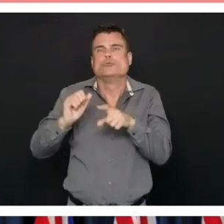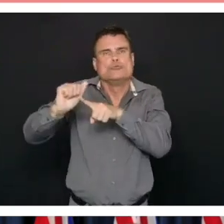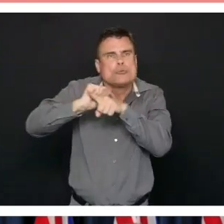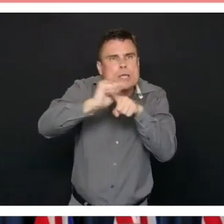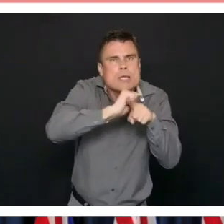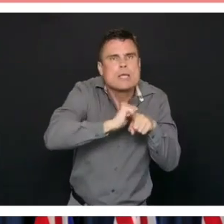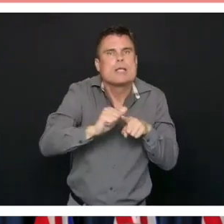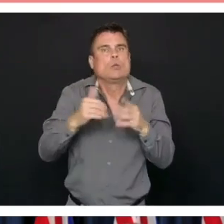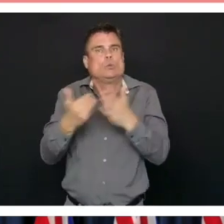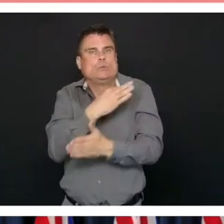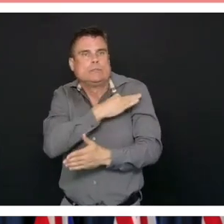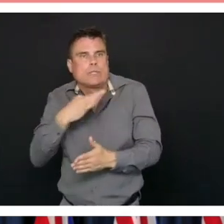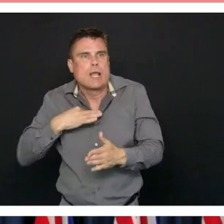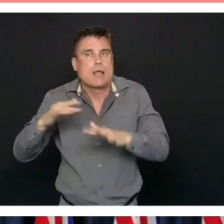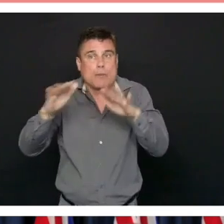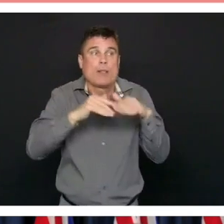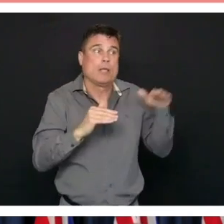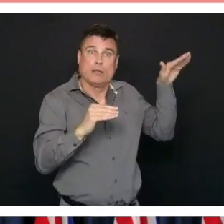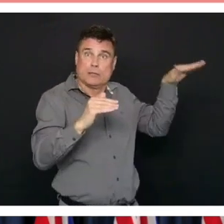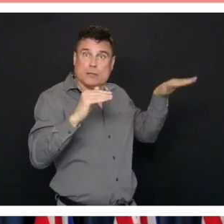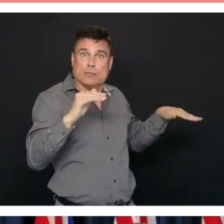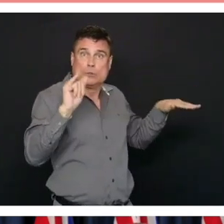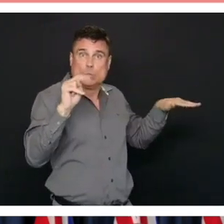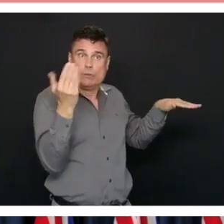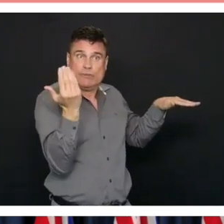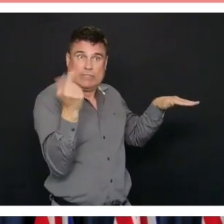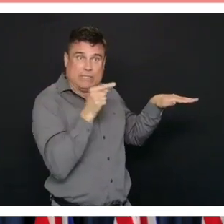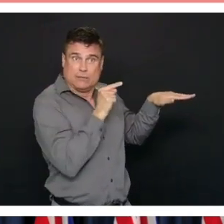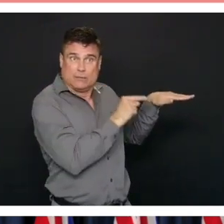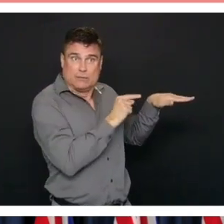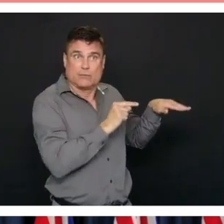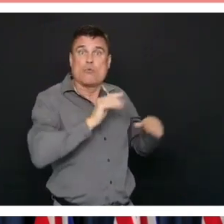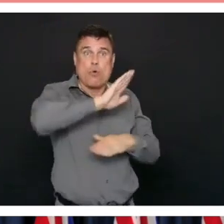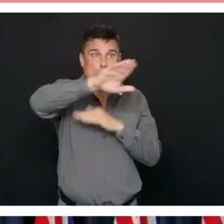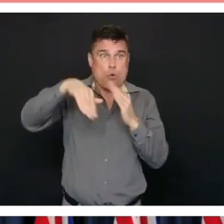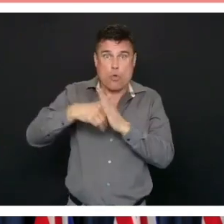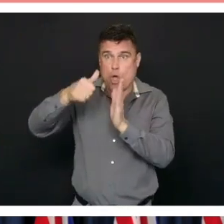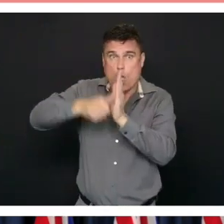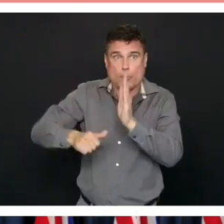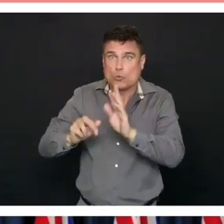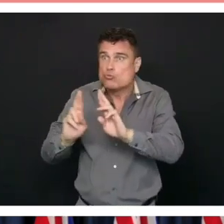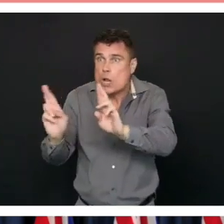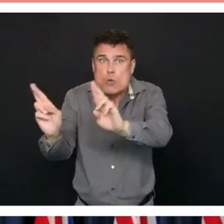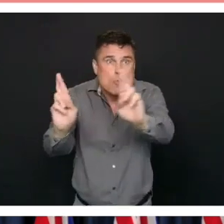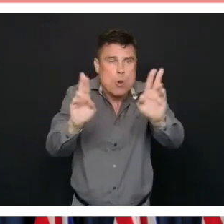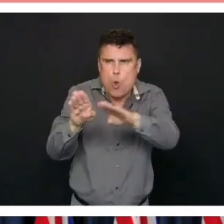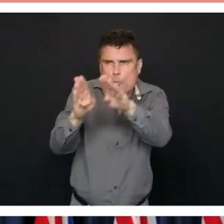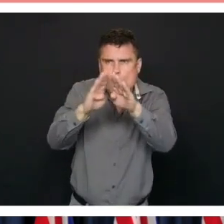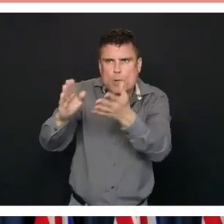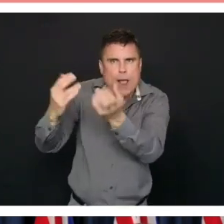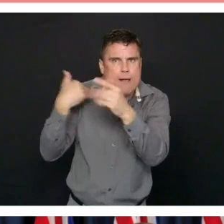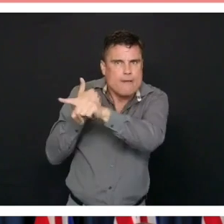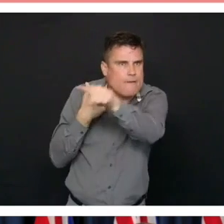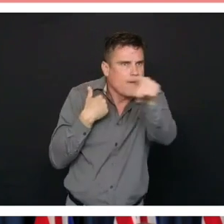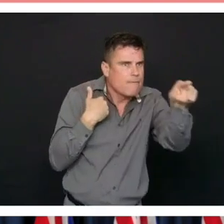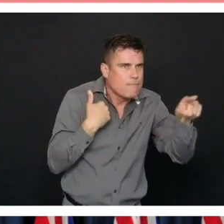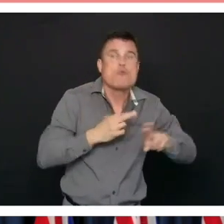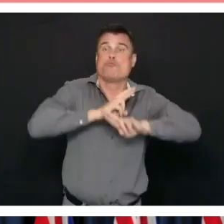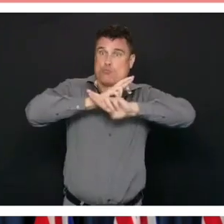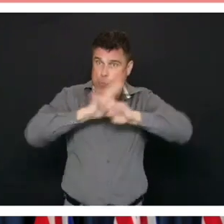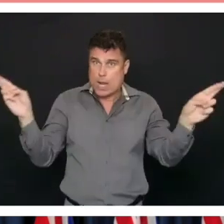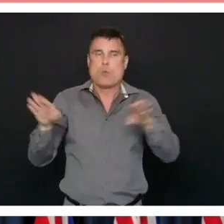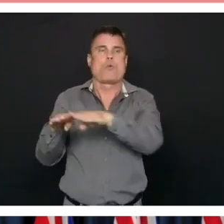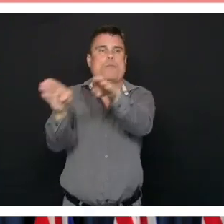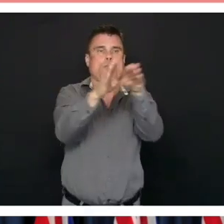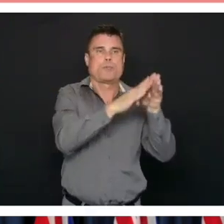for. A month where we will continue to lose ground but start to do scheduled surgeries and then hoping to get to full capacity